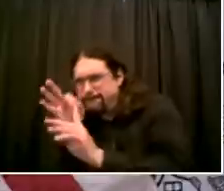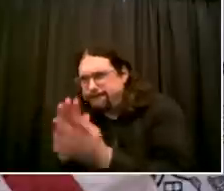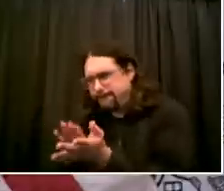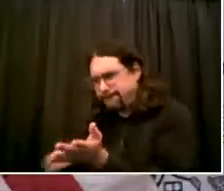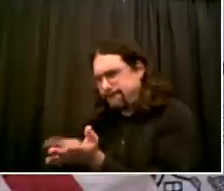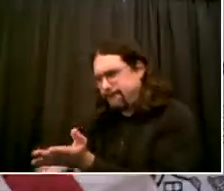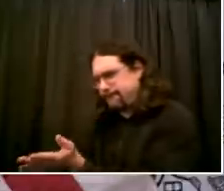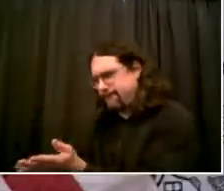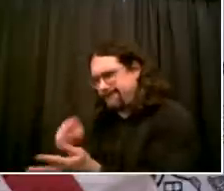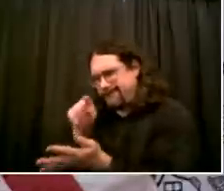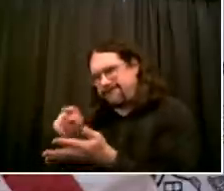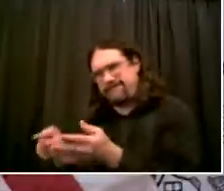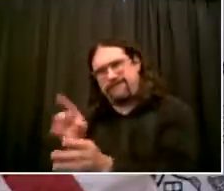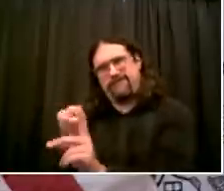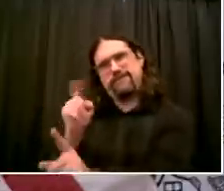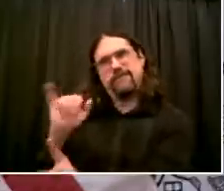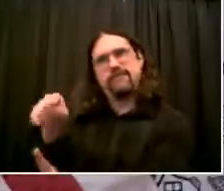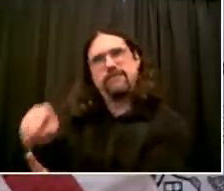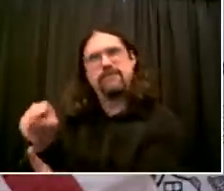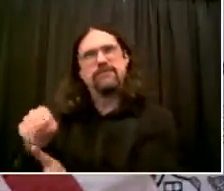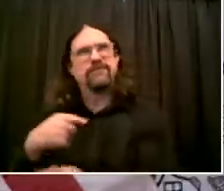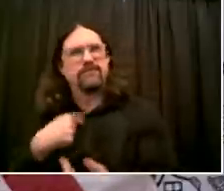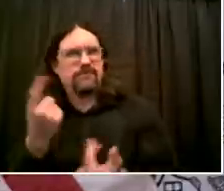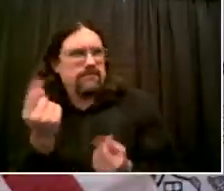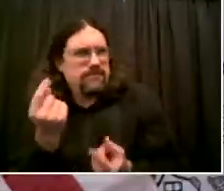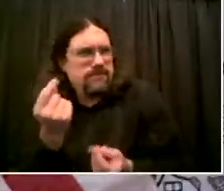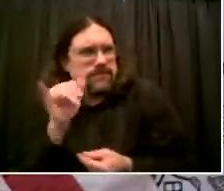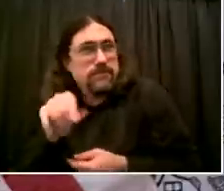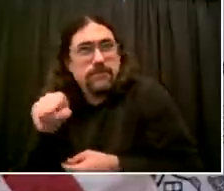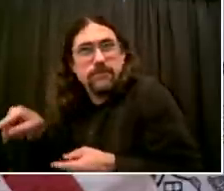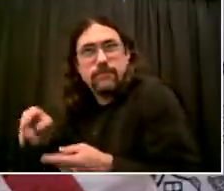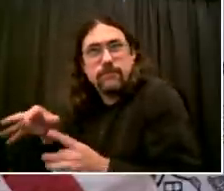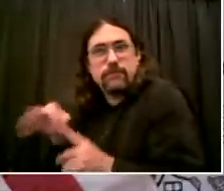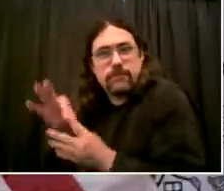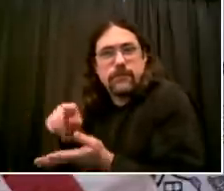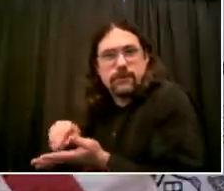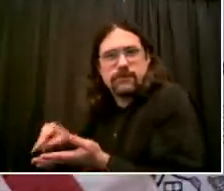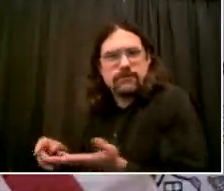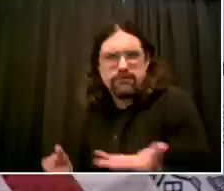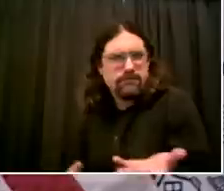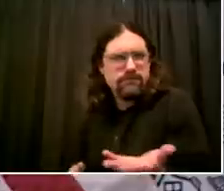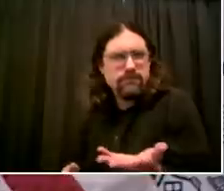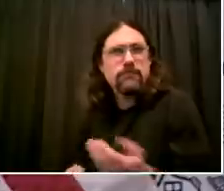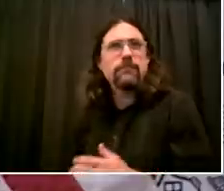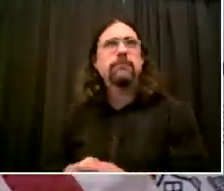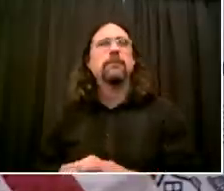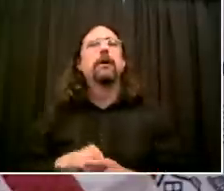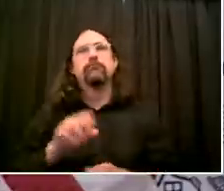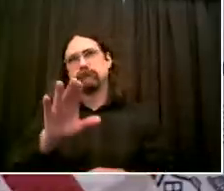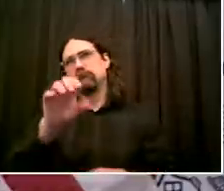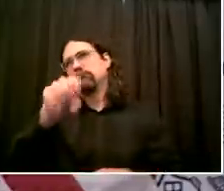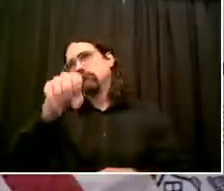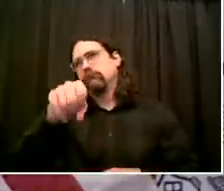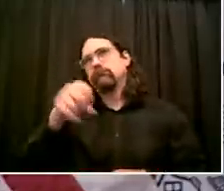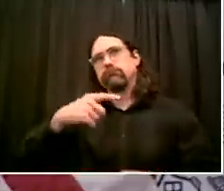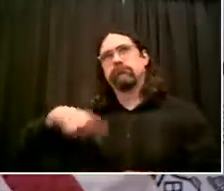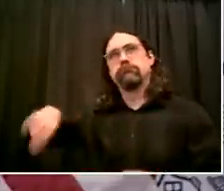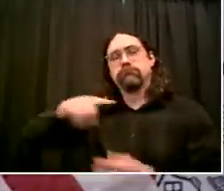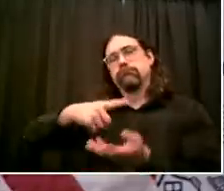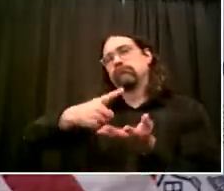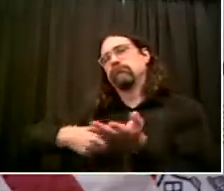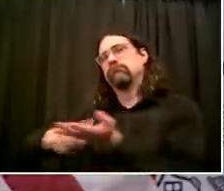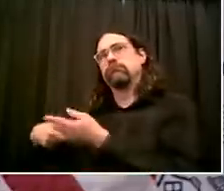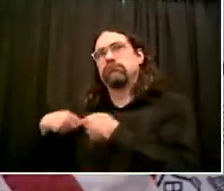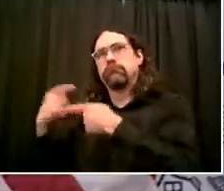this is the right legislation to move forward with, and I will sign it. When I look at the way we need to move forward in this city,